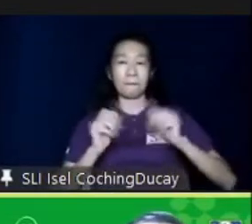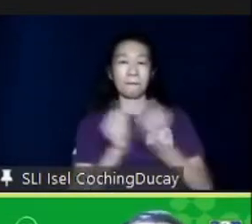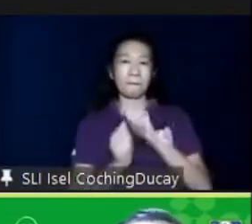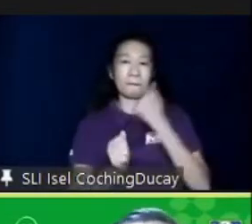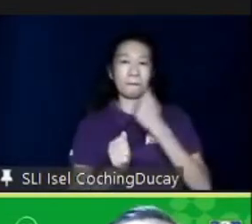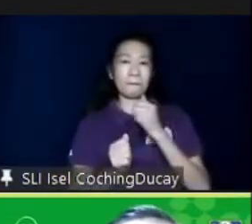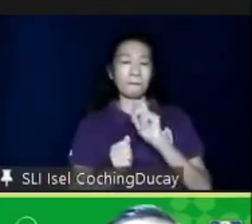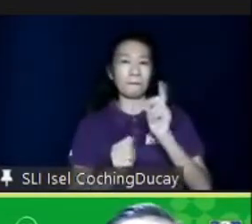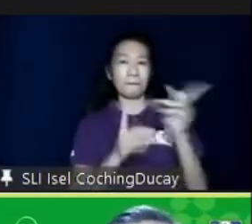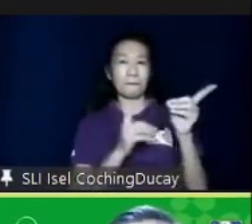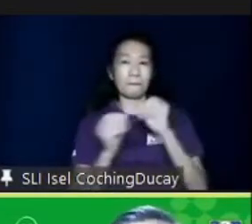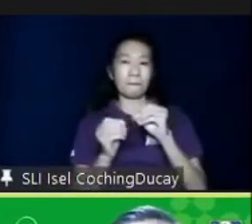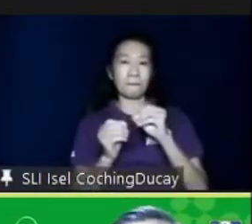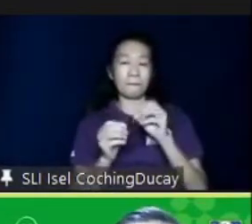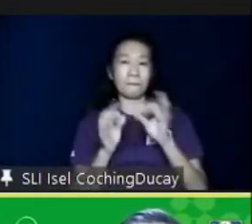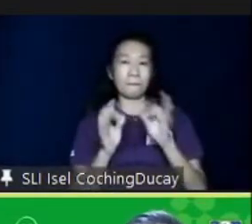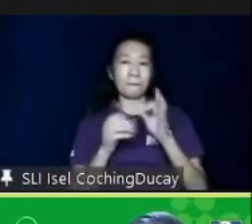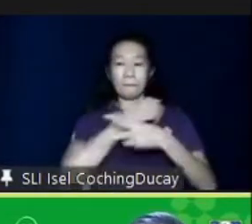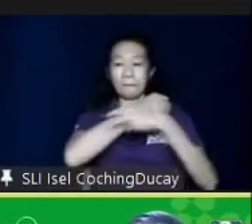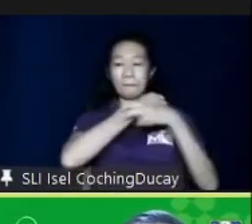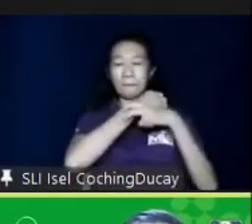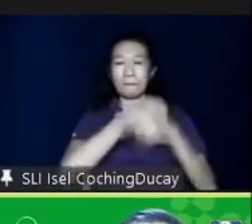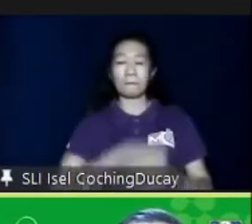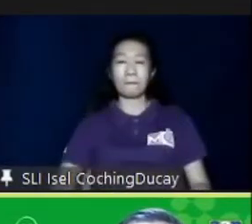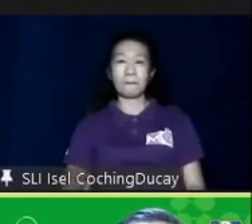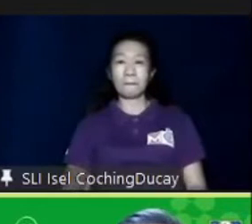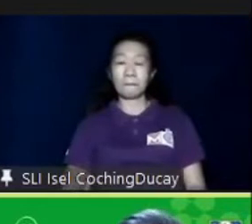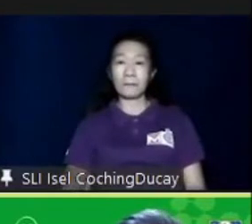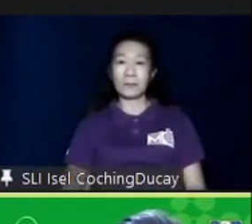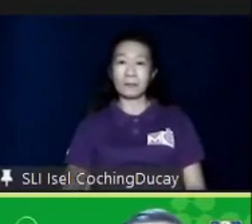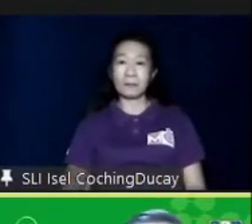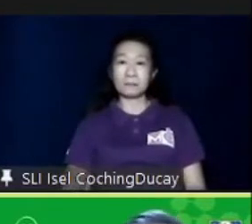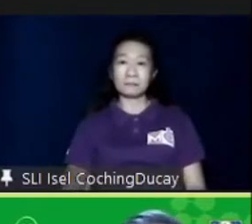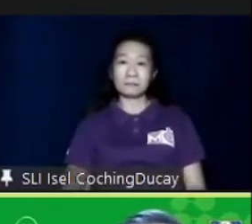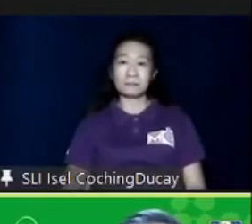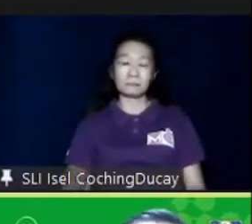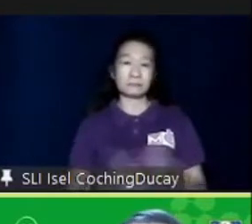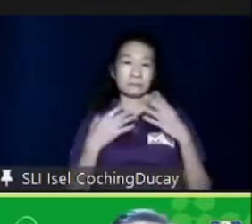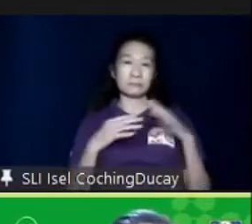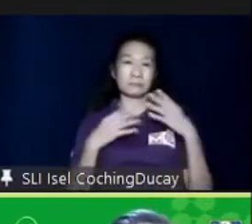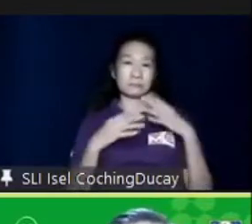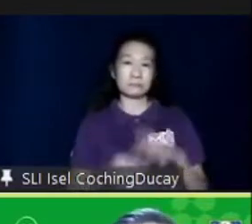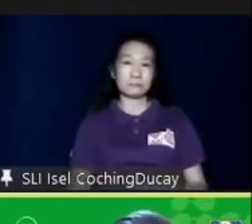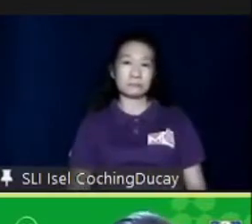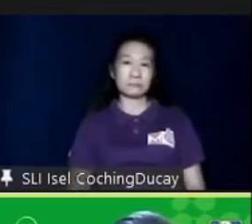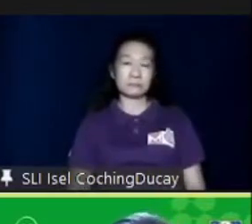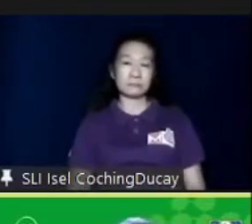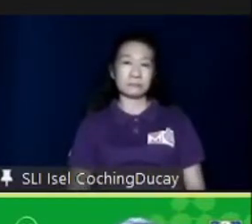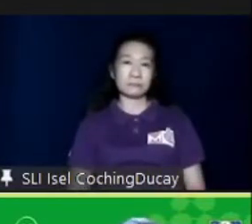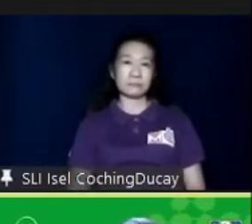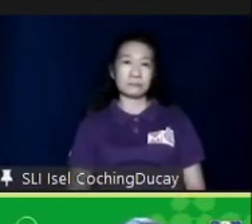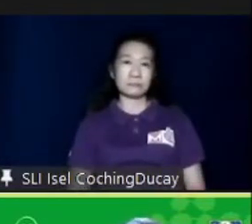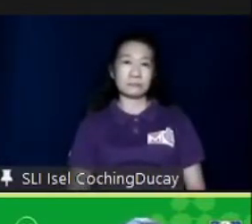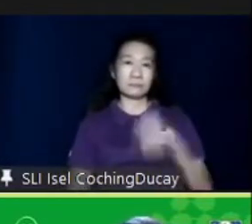if you find somebody who is stealing clothes? So, it's very interesting